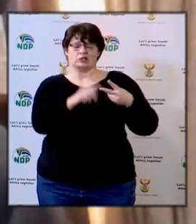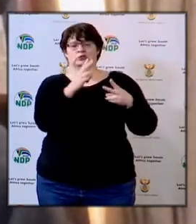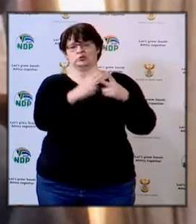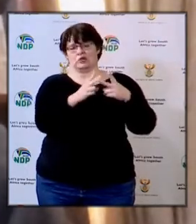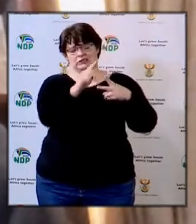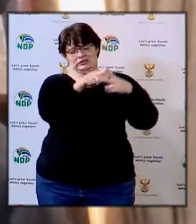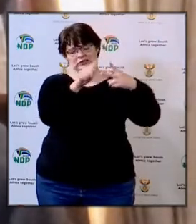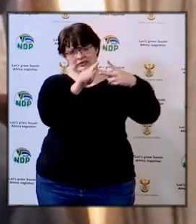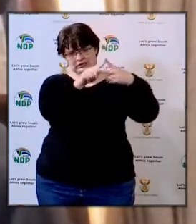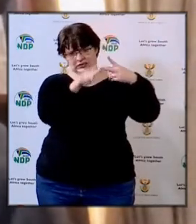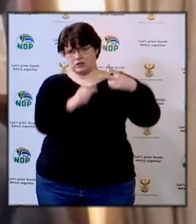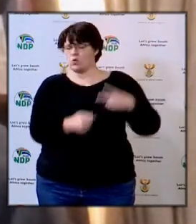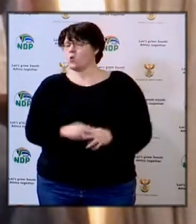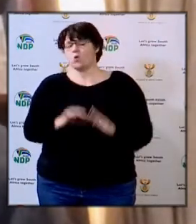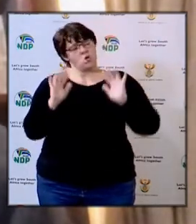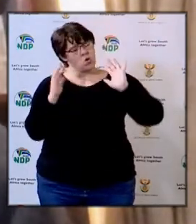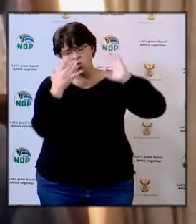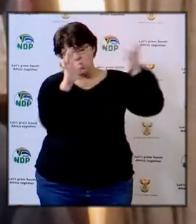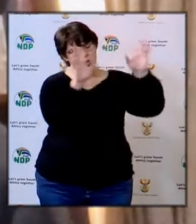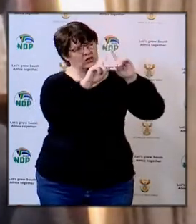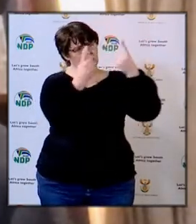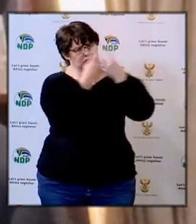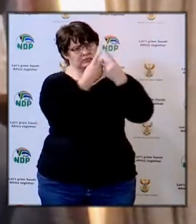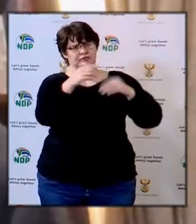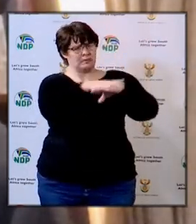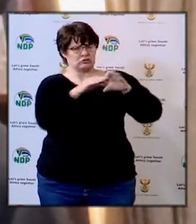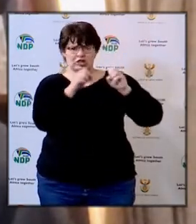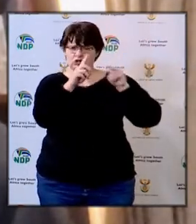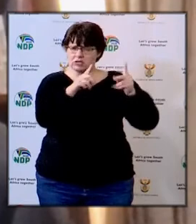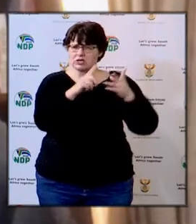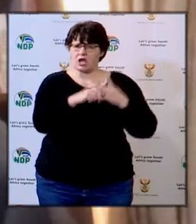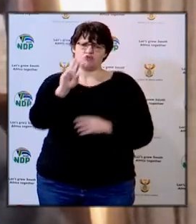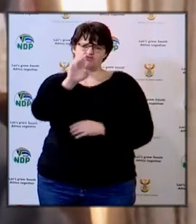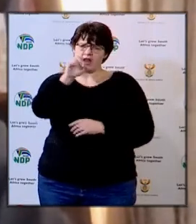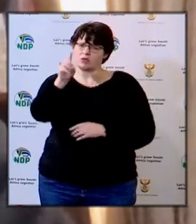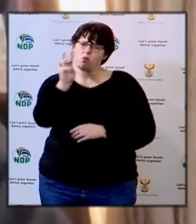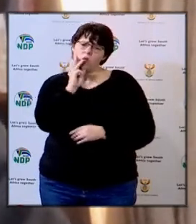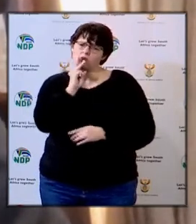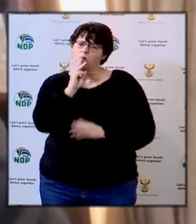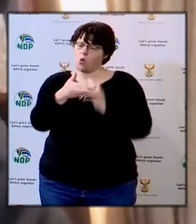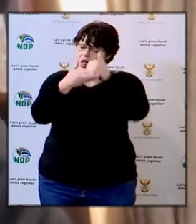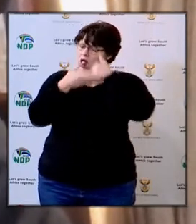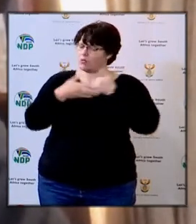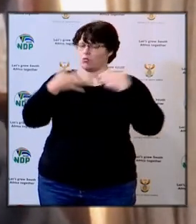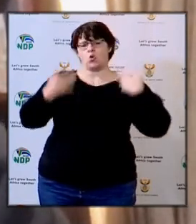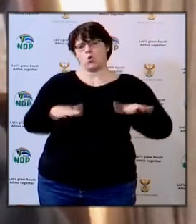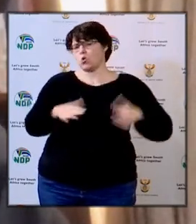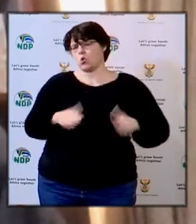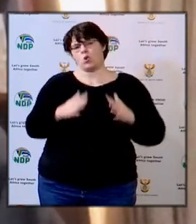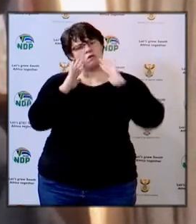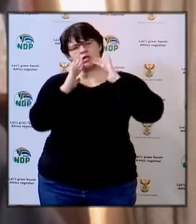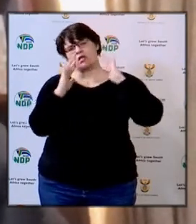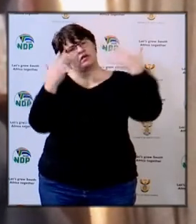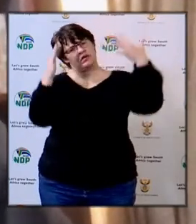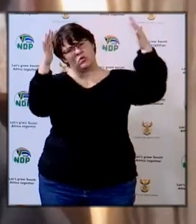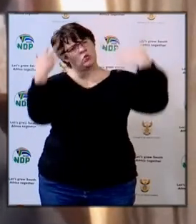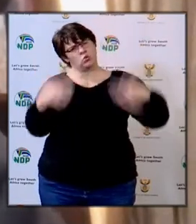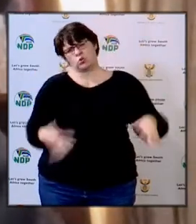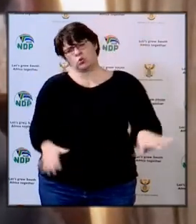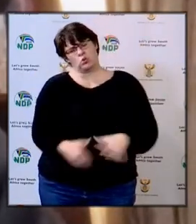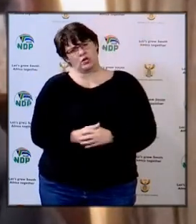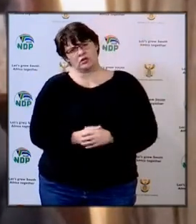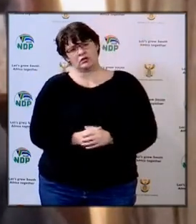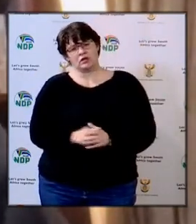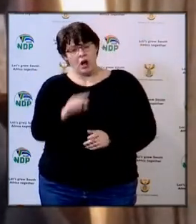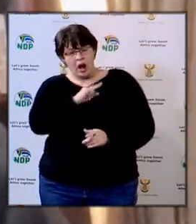issue and I must commend Redwater and Department of Basic Education for assisting us to deal with this matter. As I'm talking